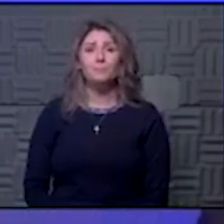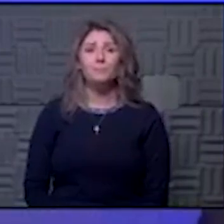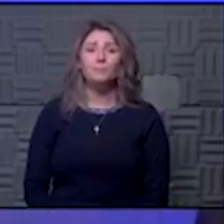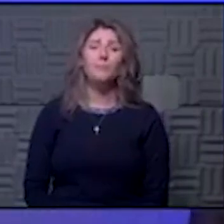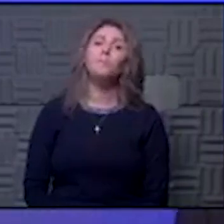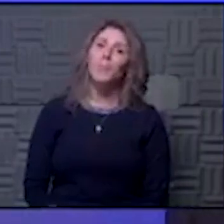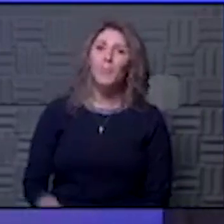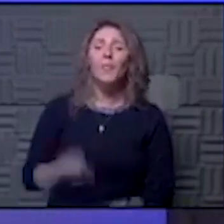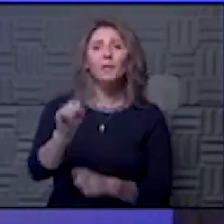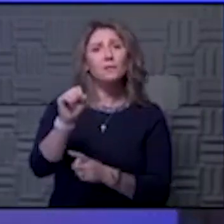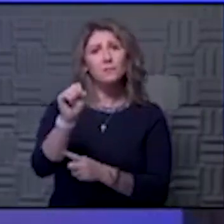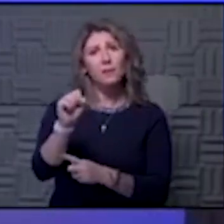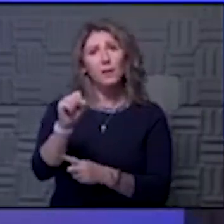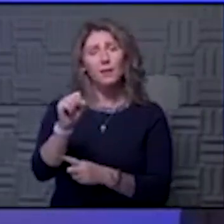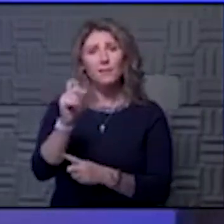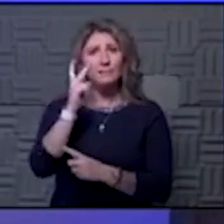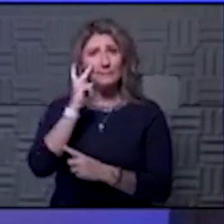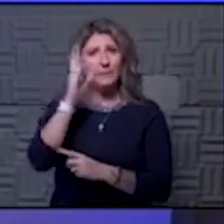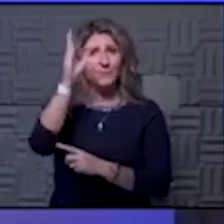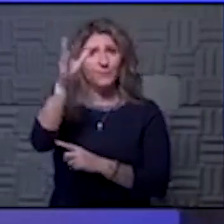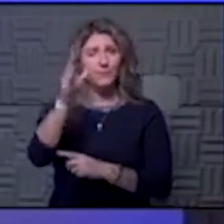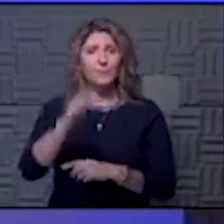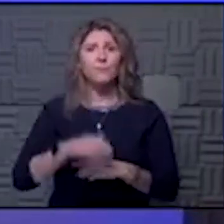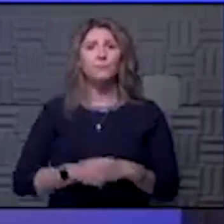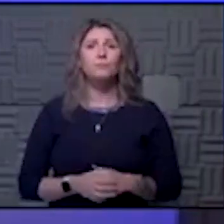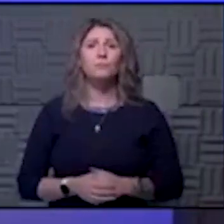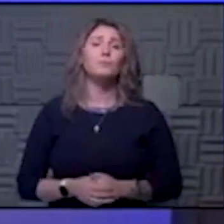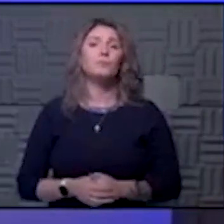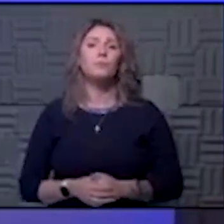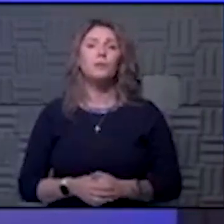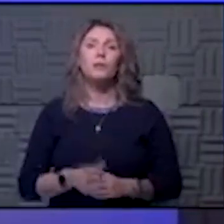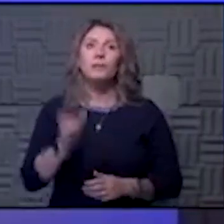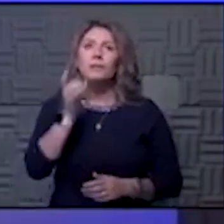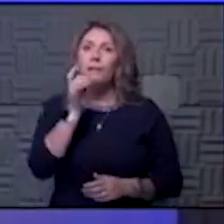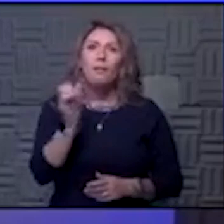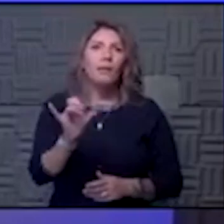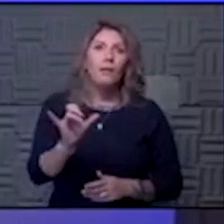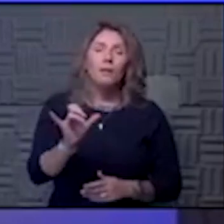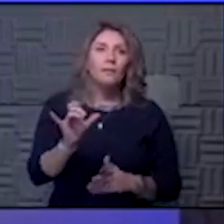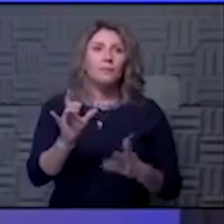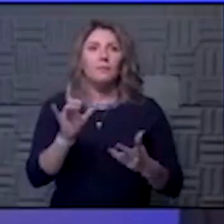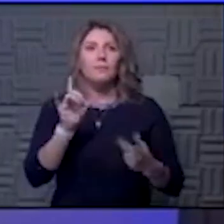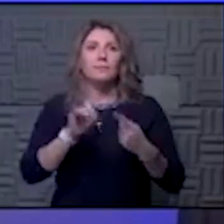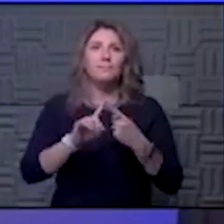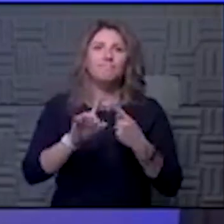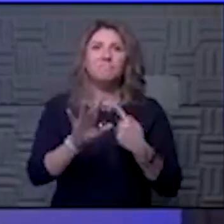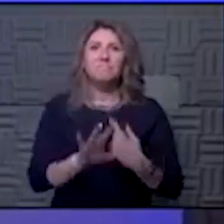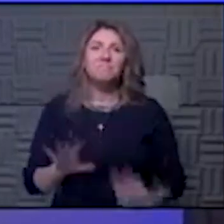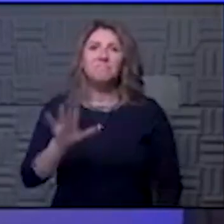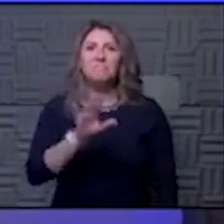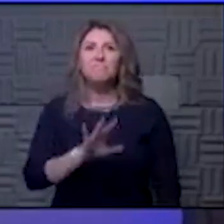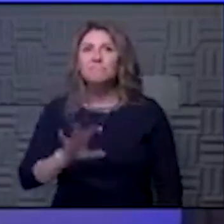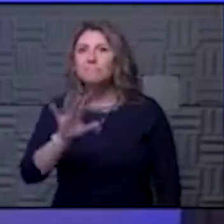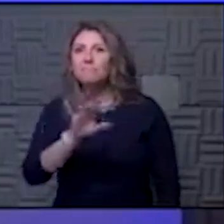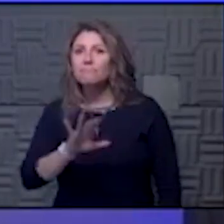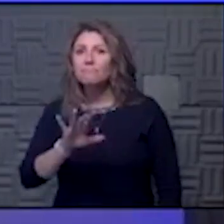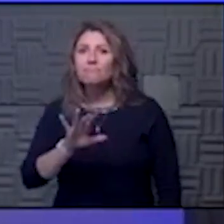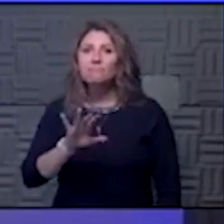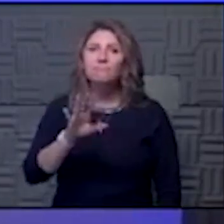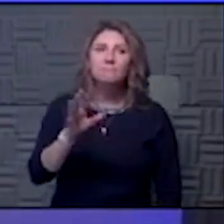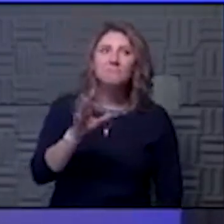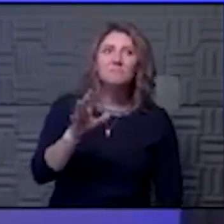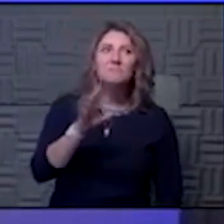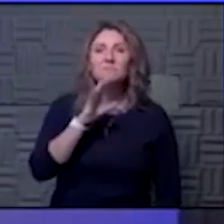Yes, I see that future and that is not likely to be until maybe the fourth quarter of